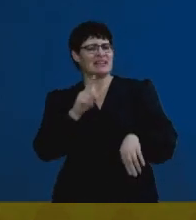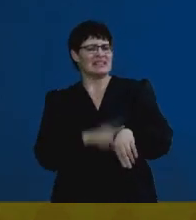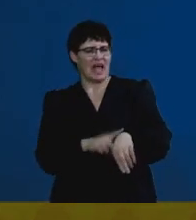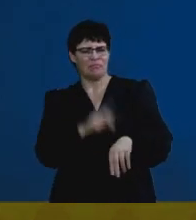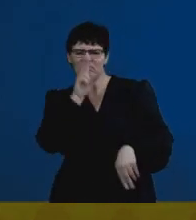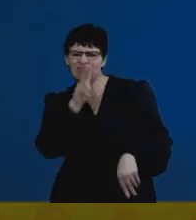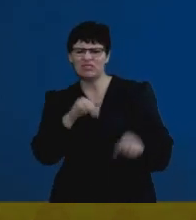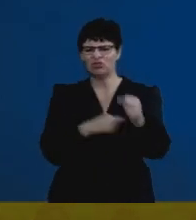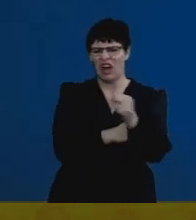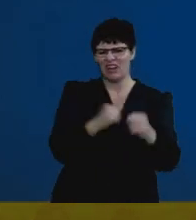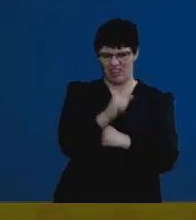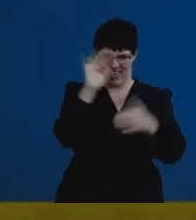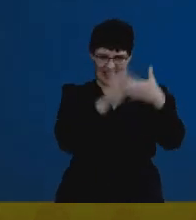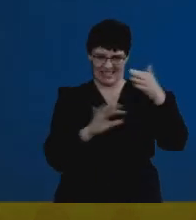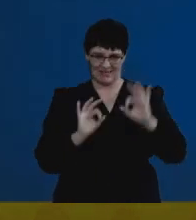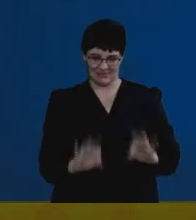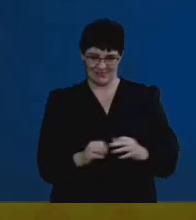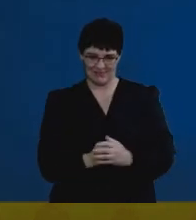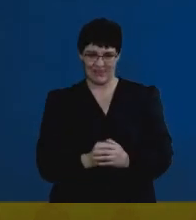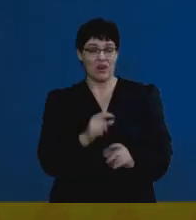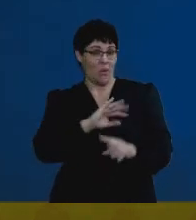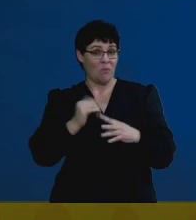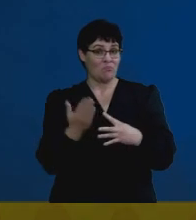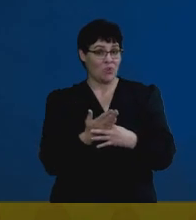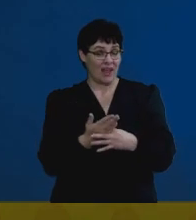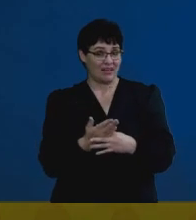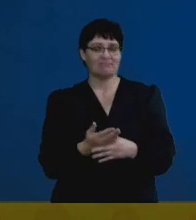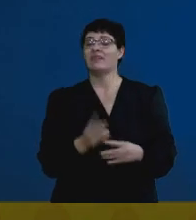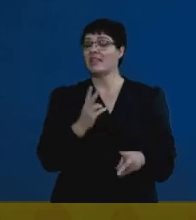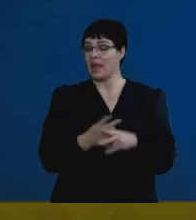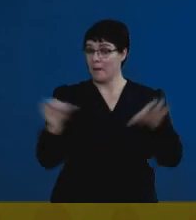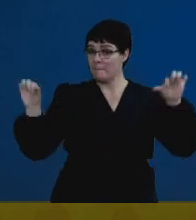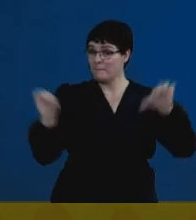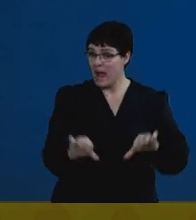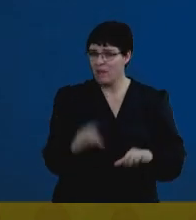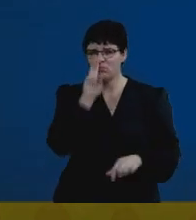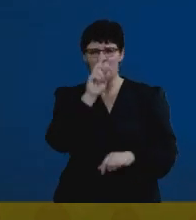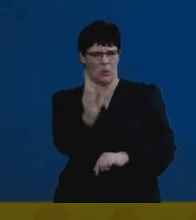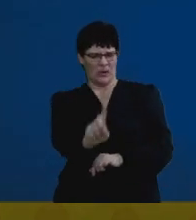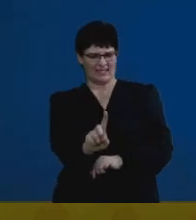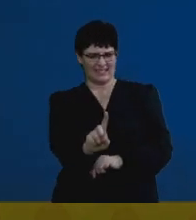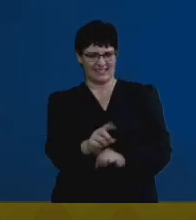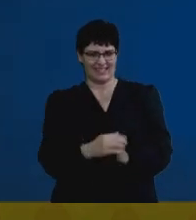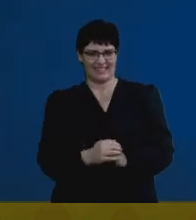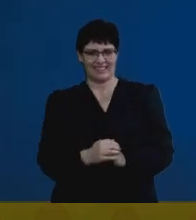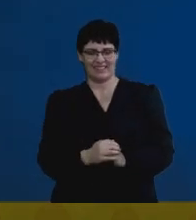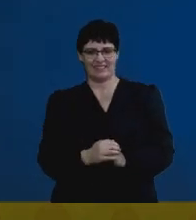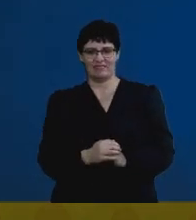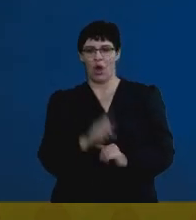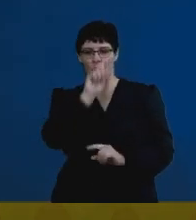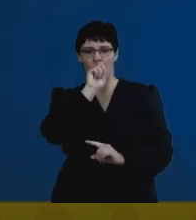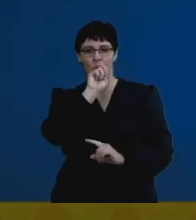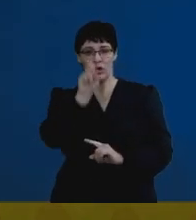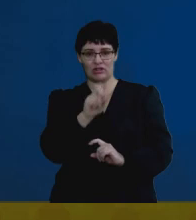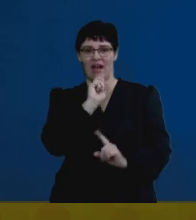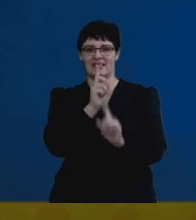at the structure of the essay. We're going to have a short break. And then, when we get back, we're going to look at how to answer some questions.